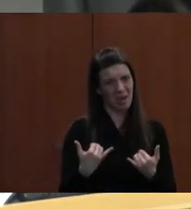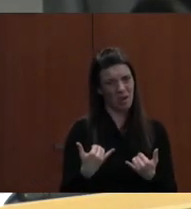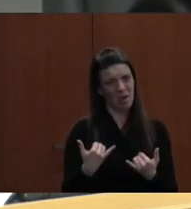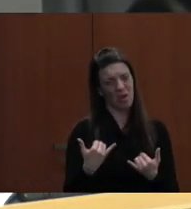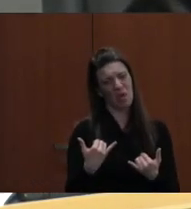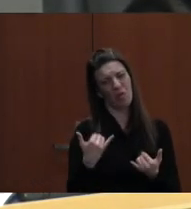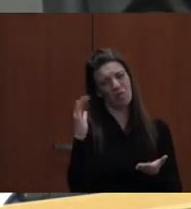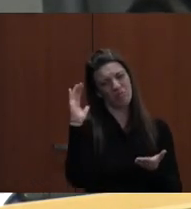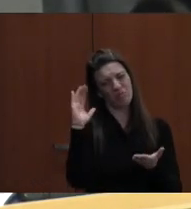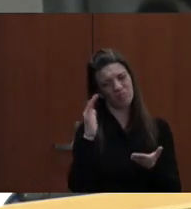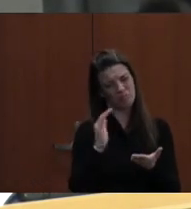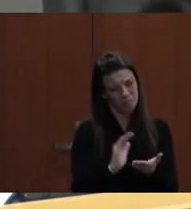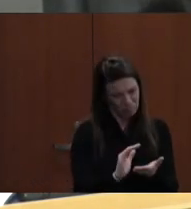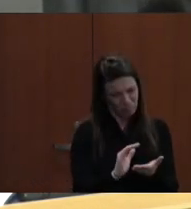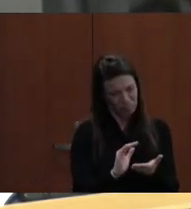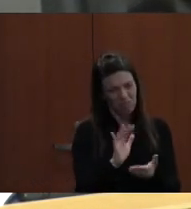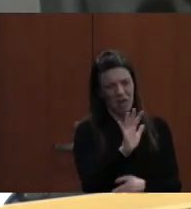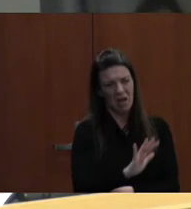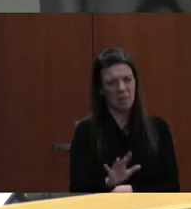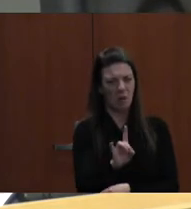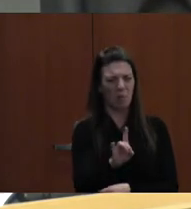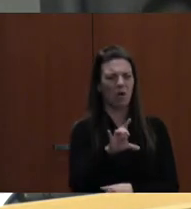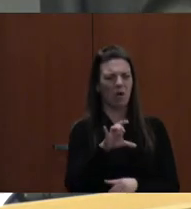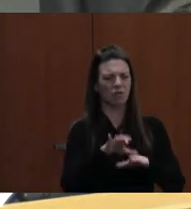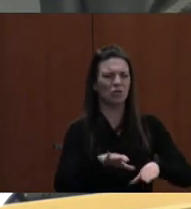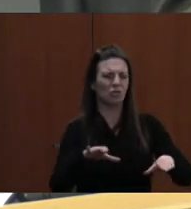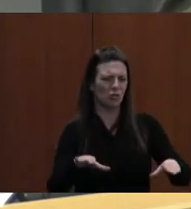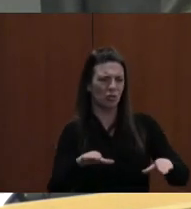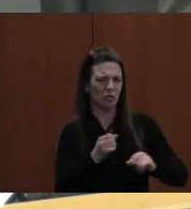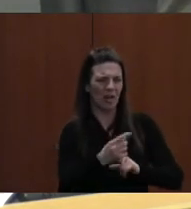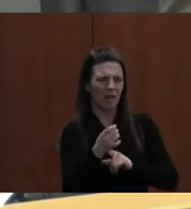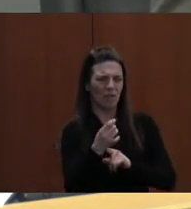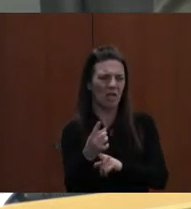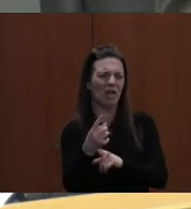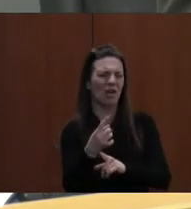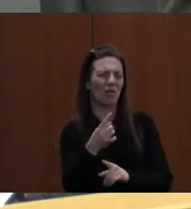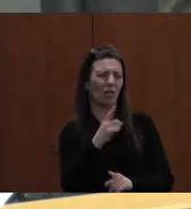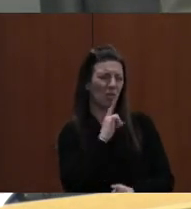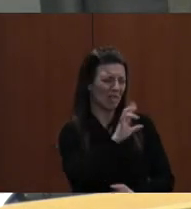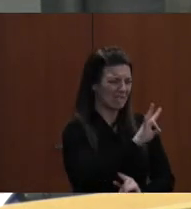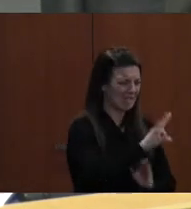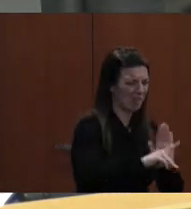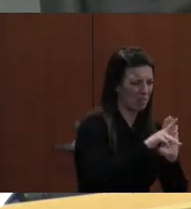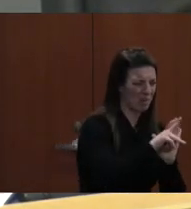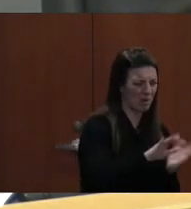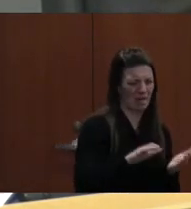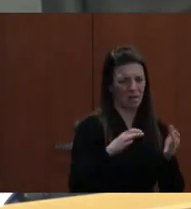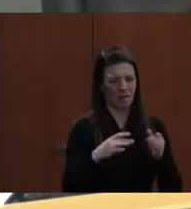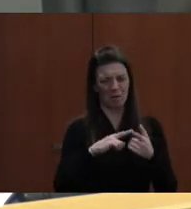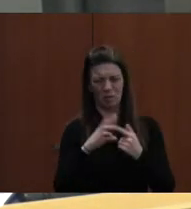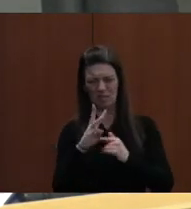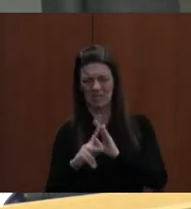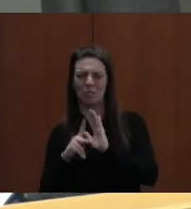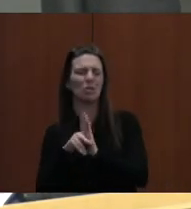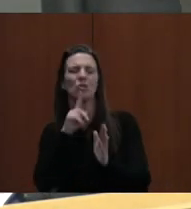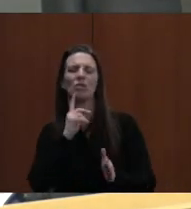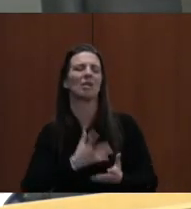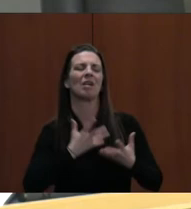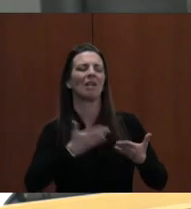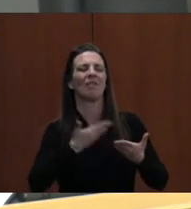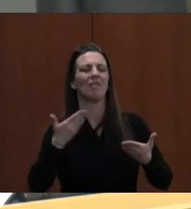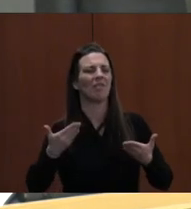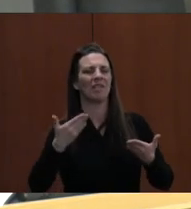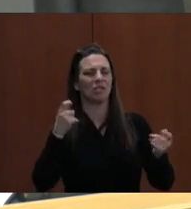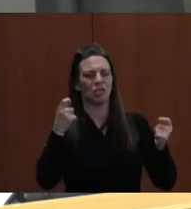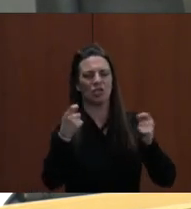children a year. So I think it would be hard to pick the seven-period days. You know, so many things have changed since then. Right. We're